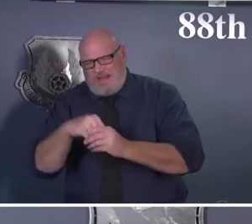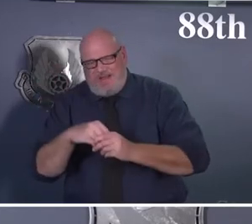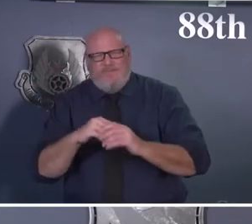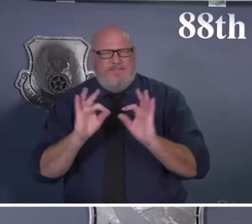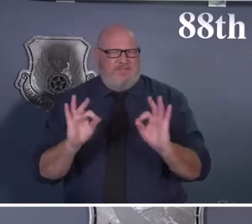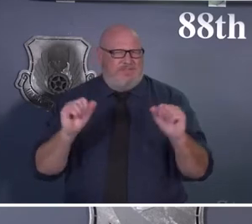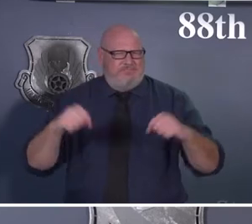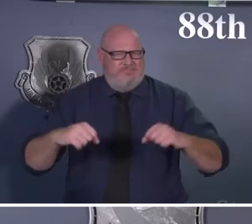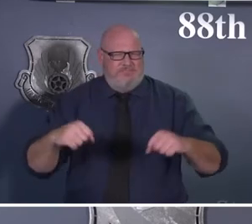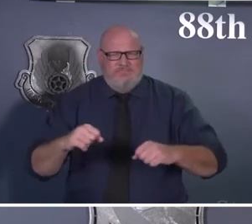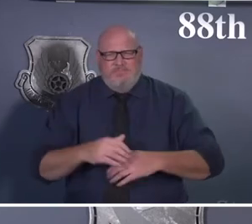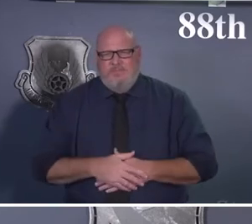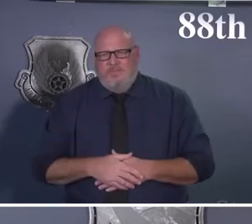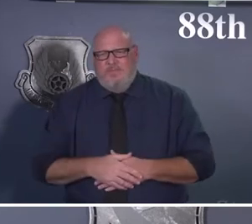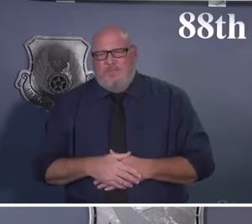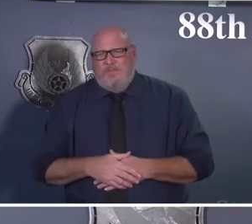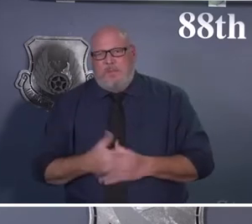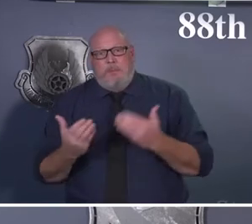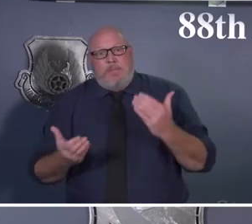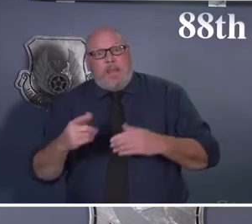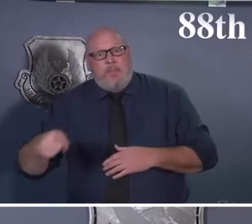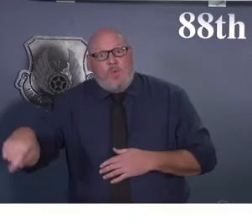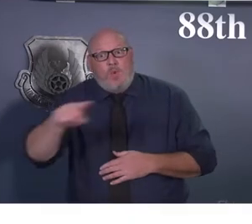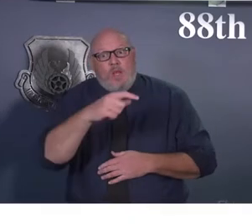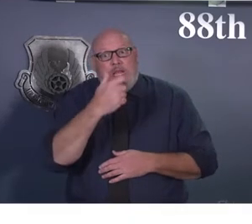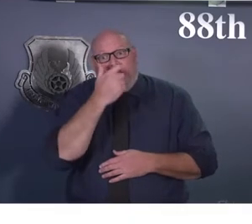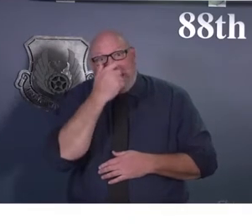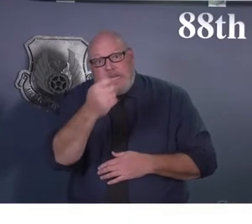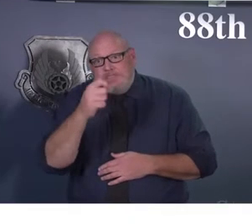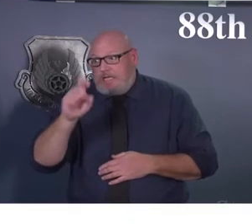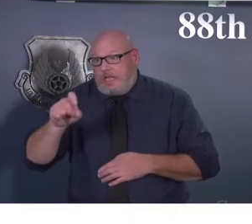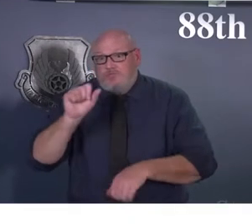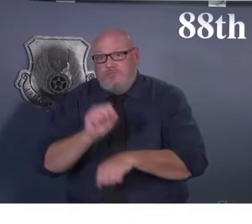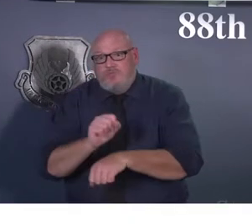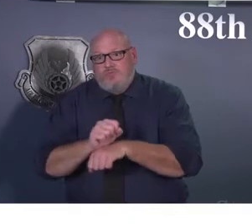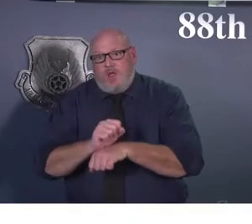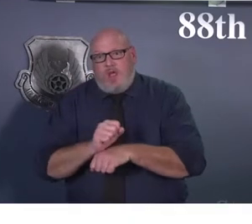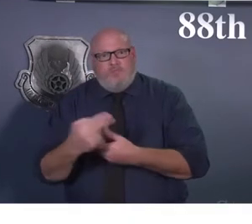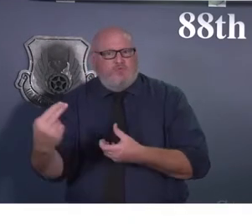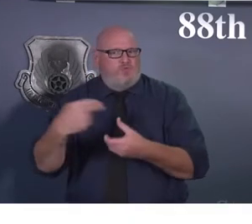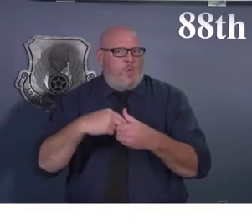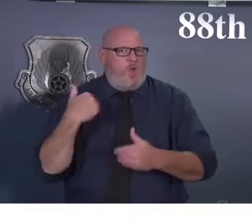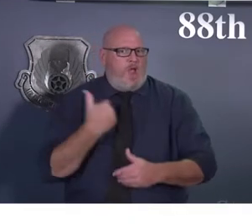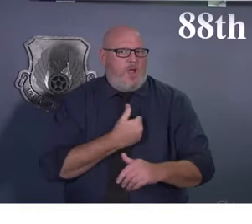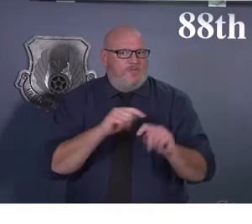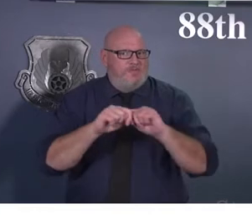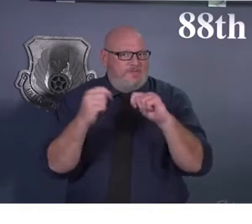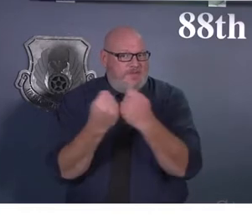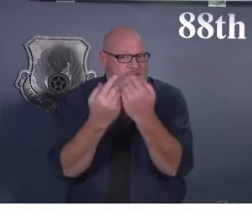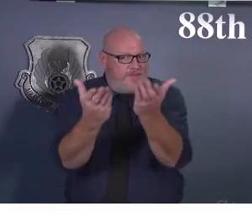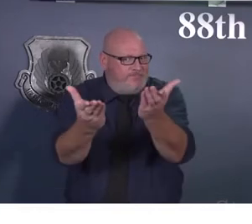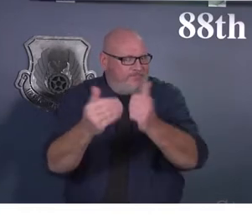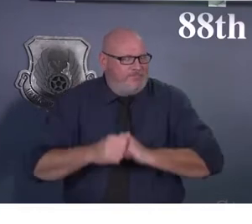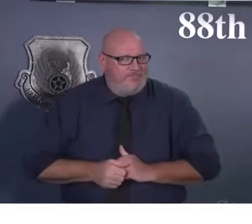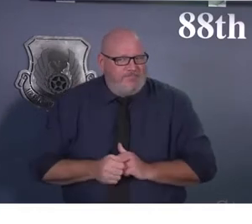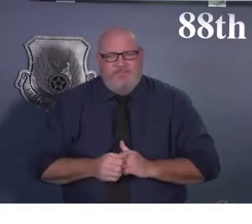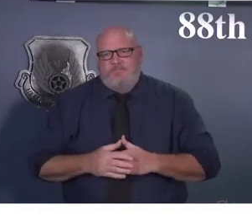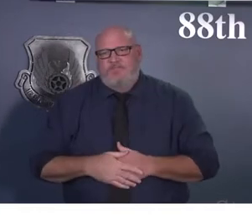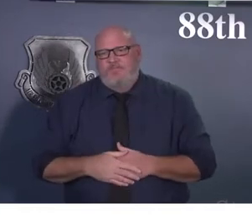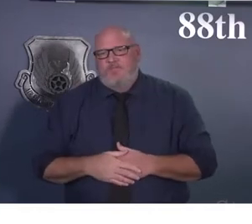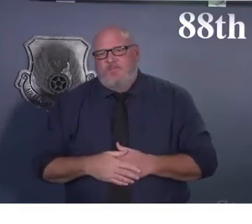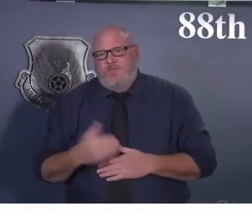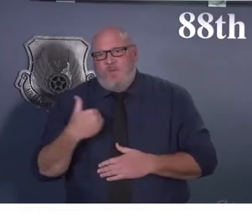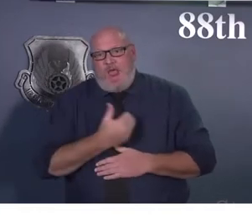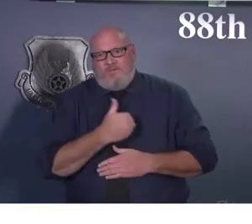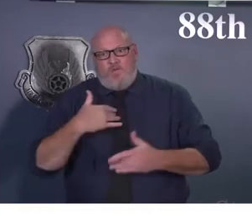motivated individuals to join their team. So I encourage you to log on to their Facebook page to gain some additional information on their hiring, whether